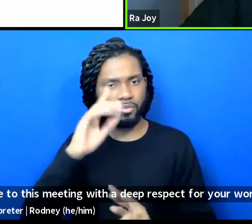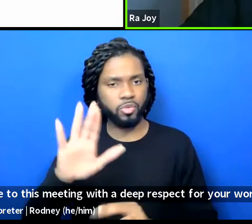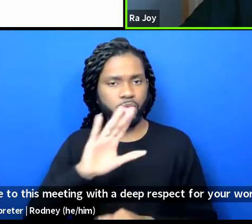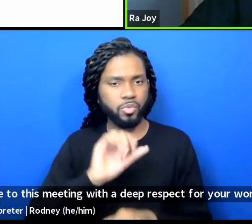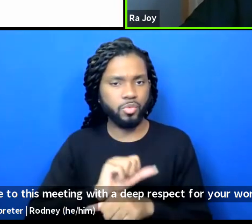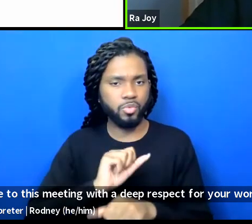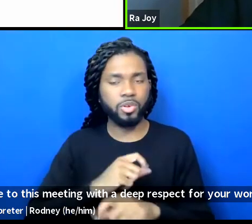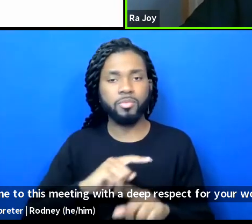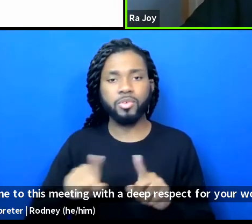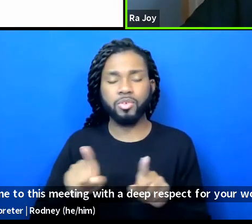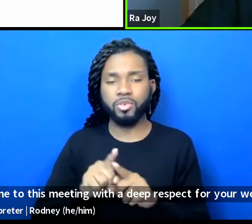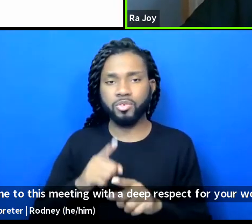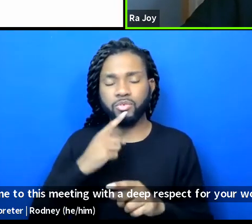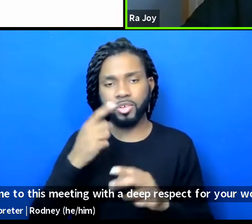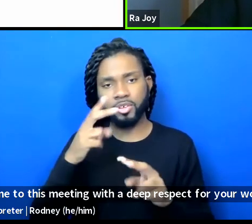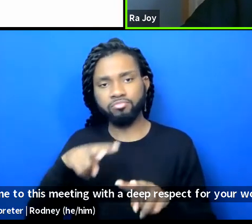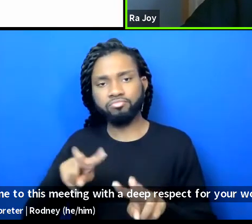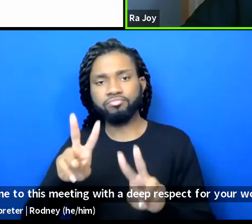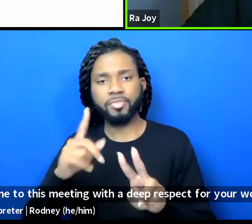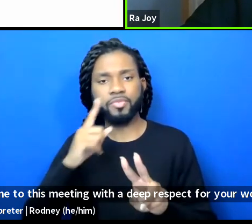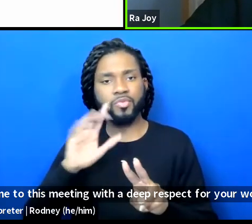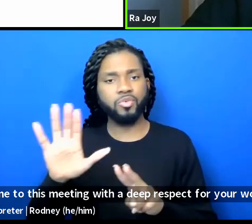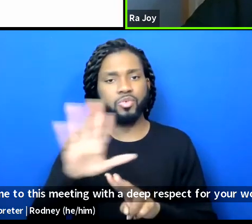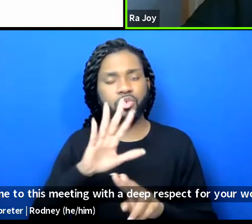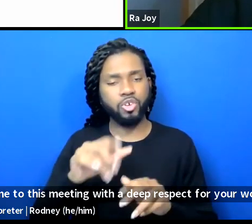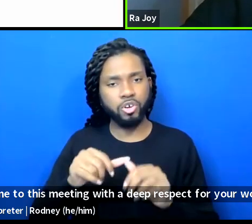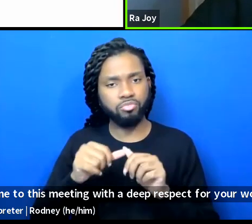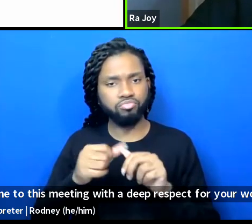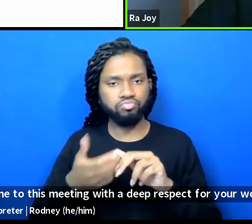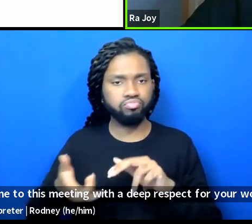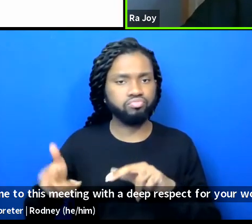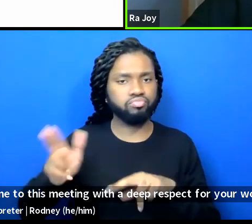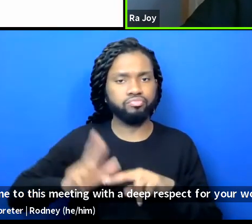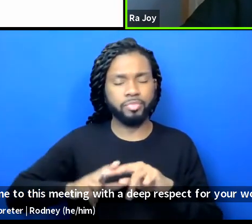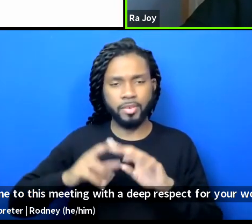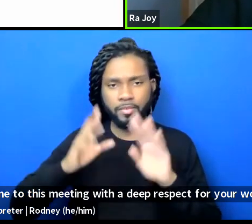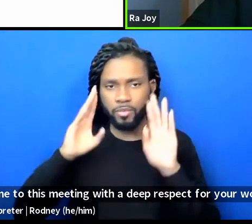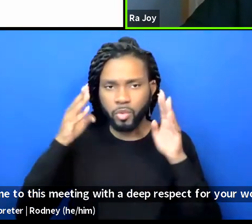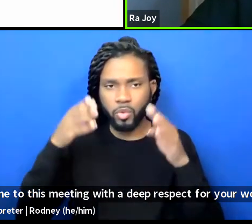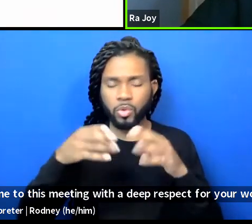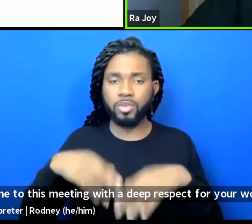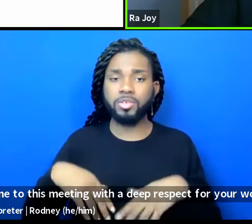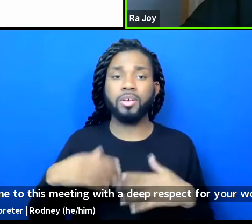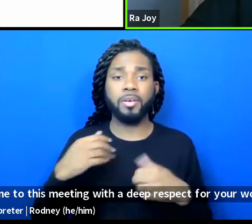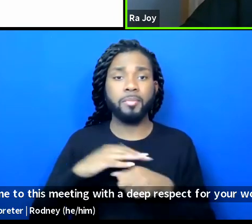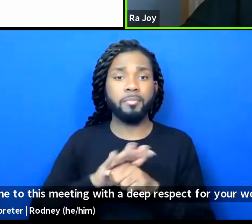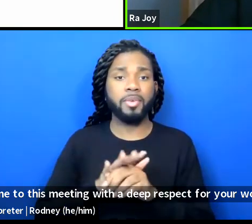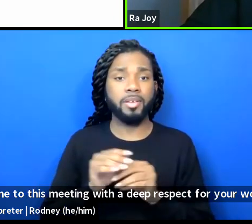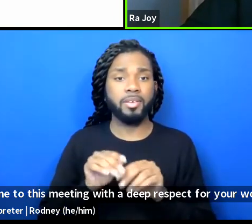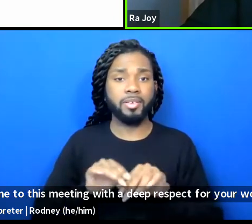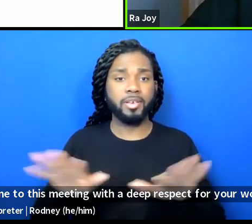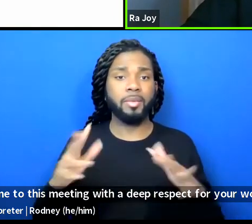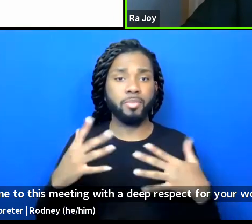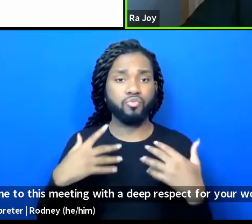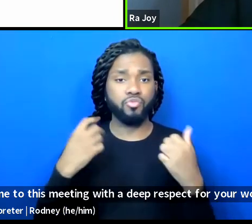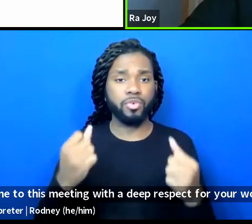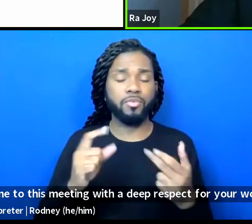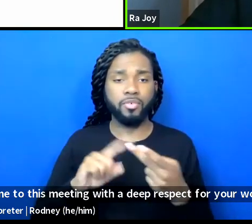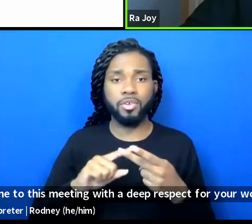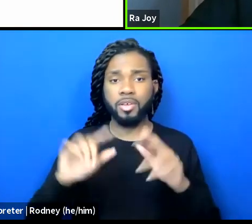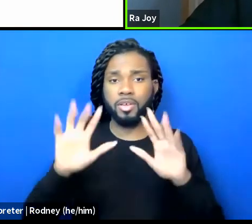of admiration for your increasing focus on pandemic recovery, climate action,